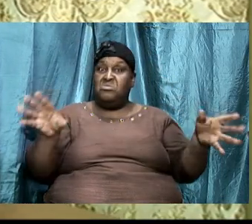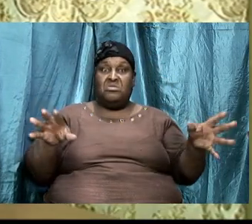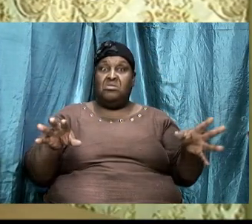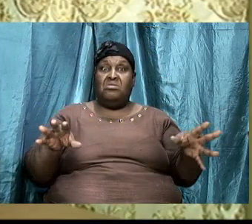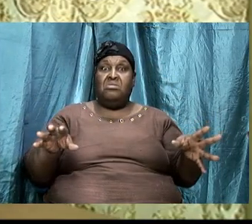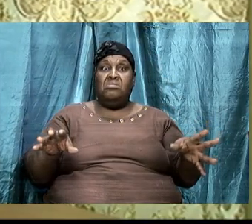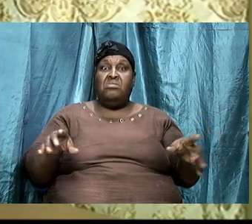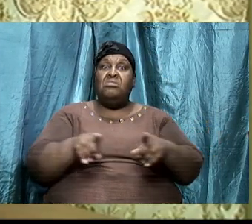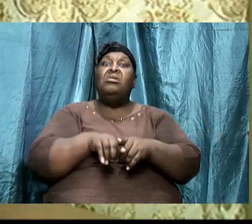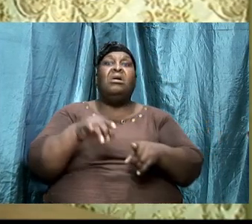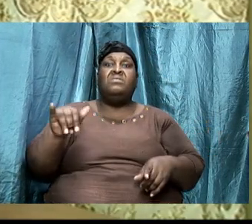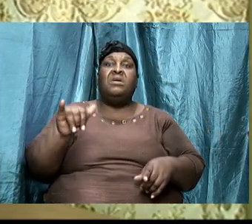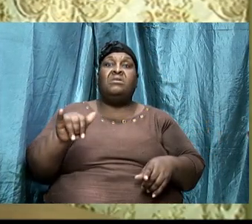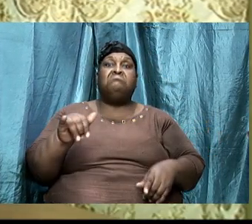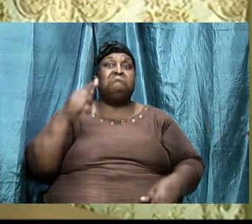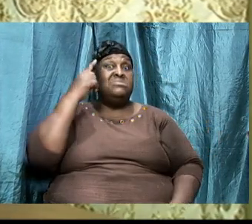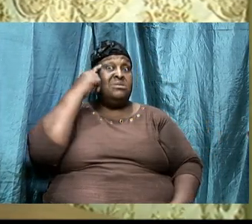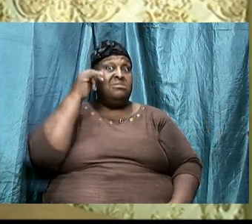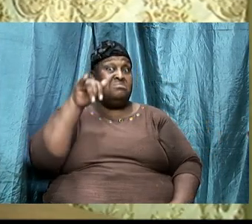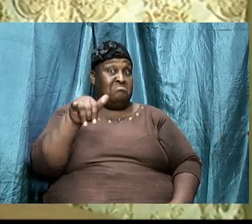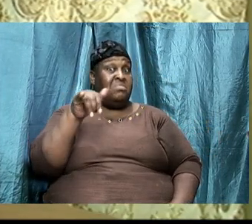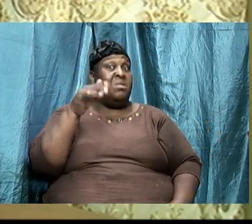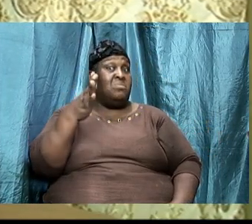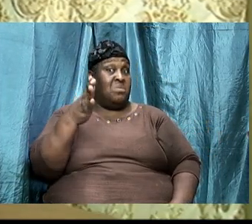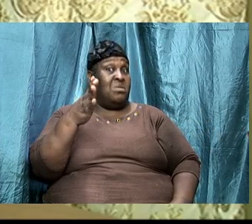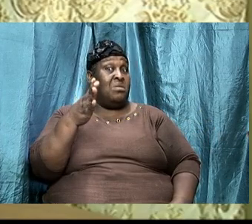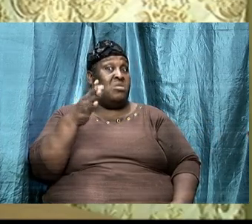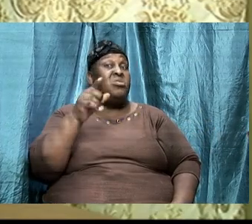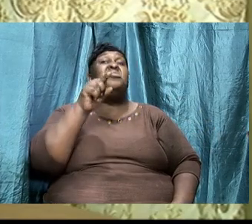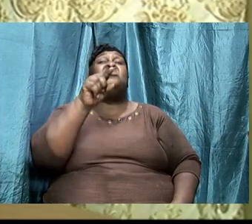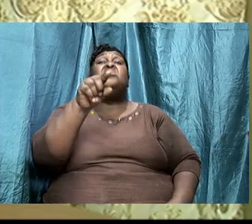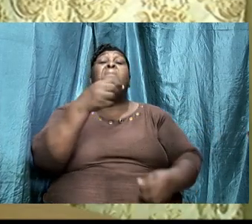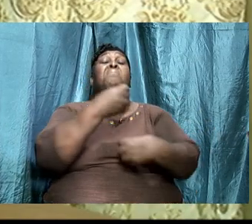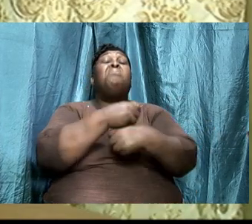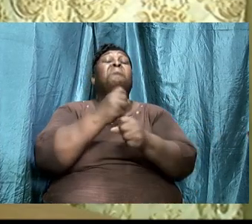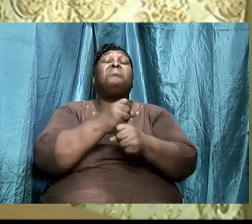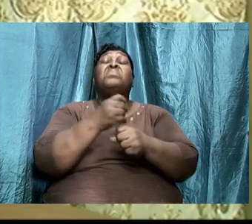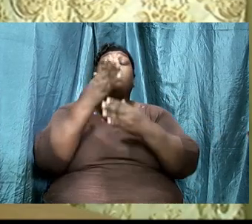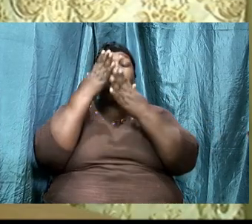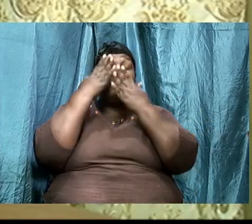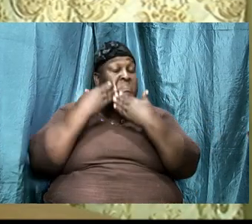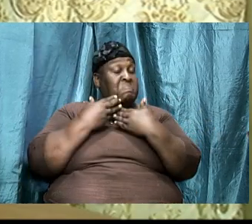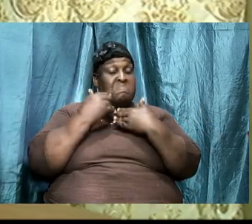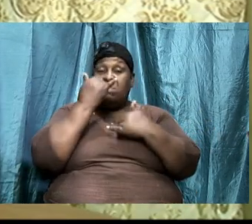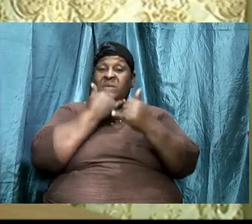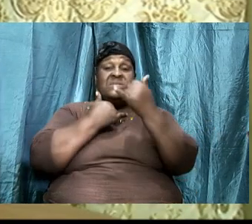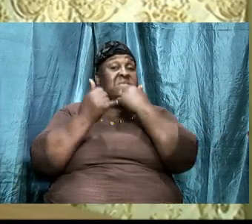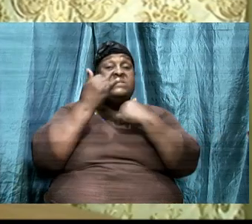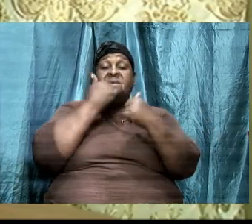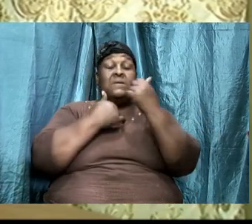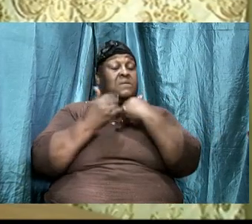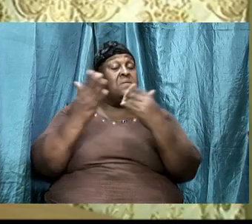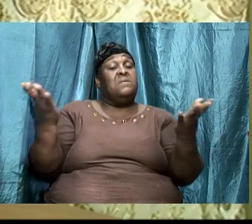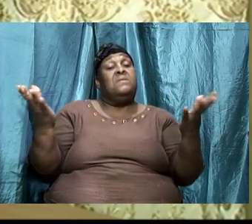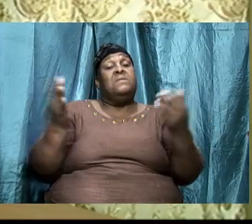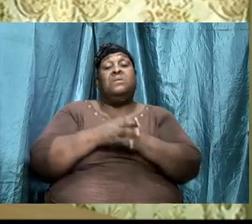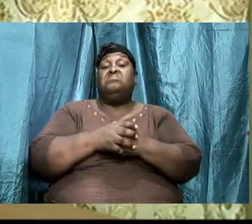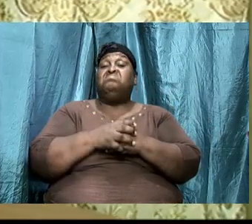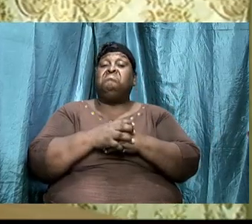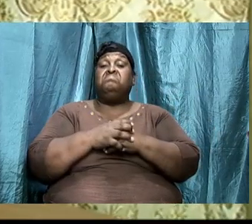if you are thinking that way you are making a sad mistake if you are